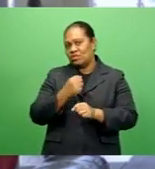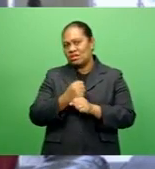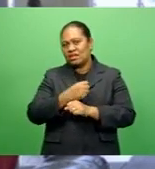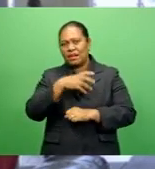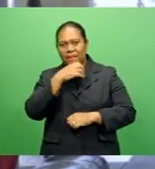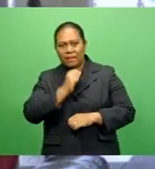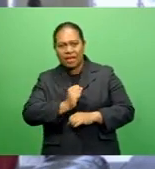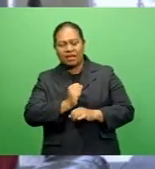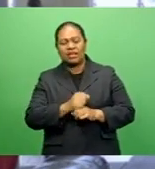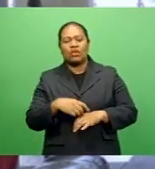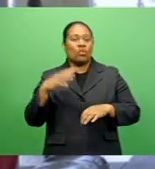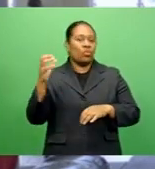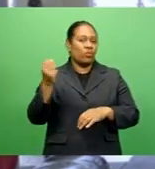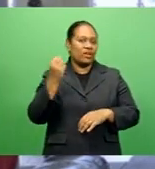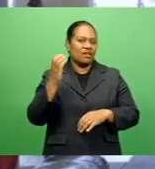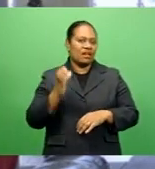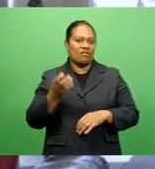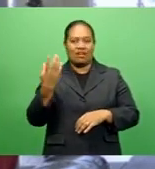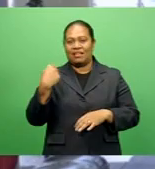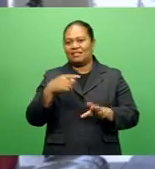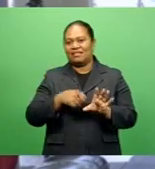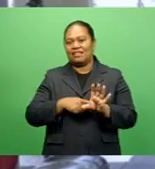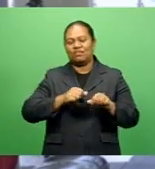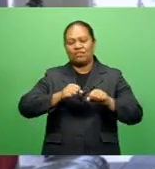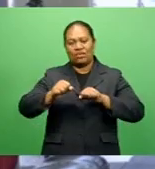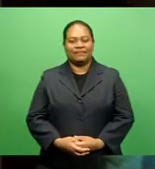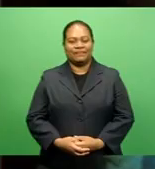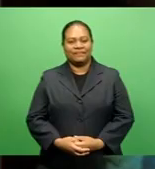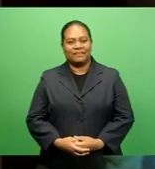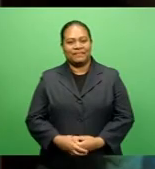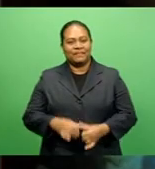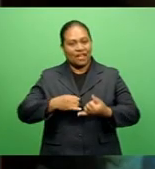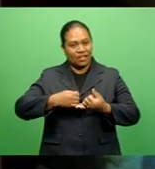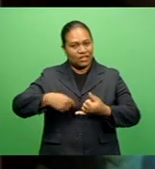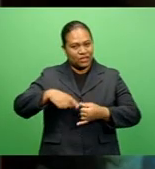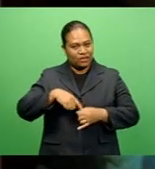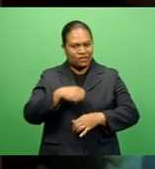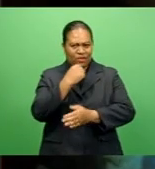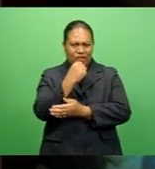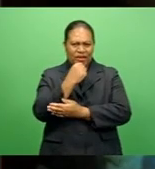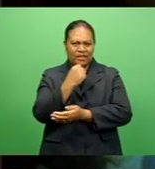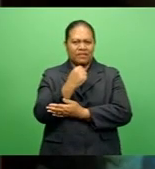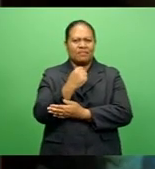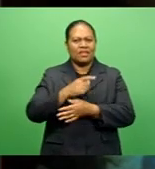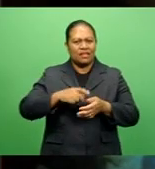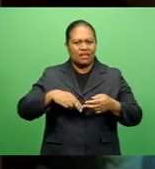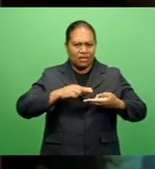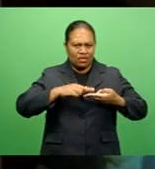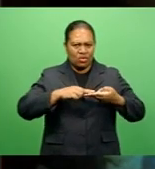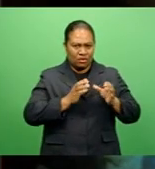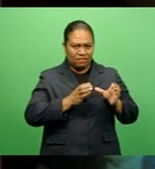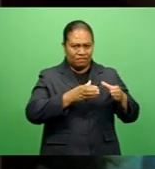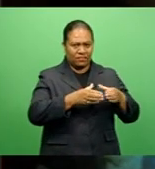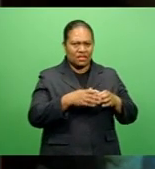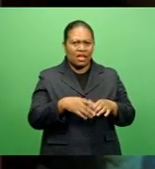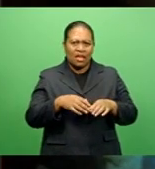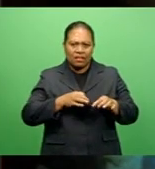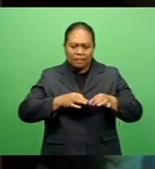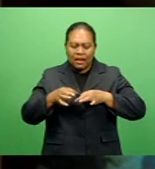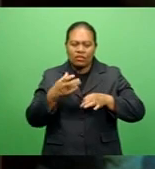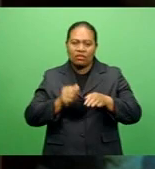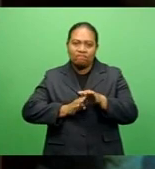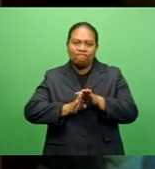of the Year title. Vinny Narakao Tonga, FBC Sports. The Suva Rugby Union plan to increase the number of participating